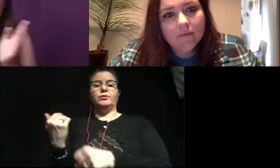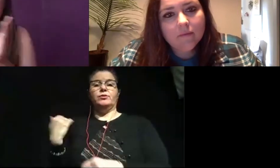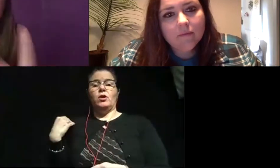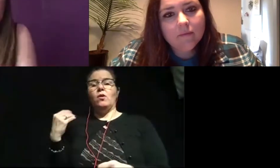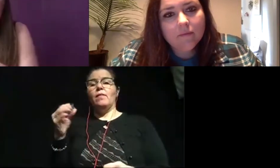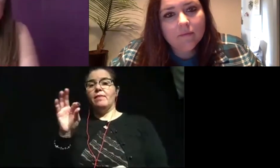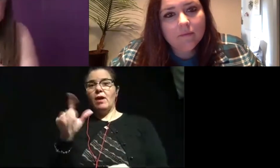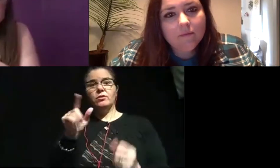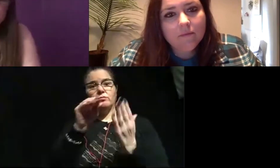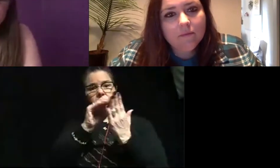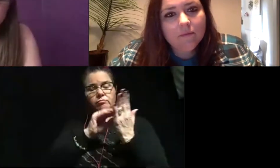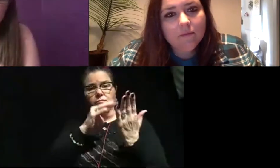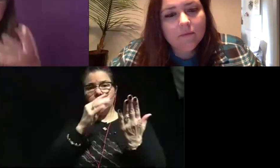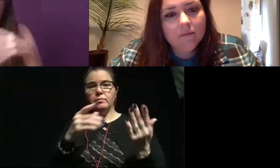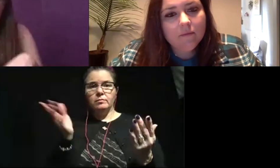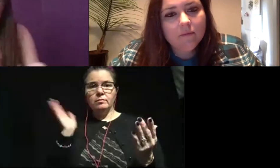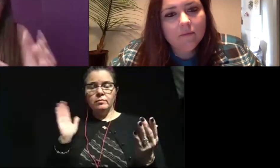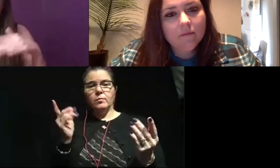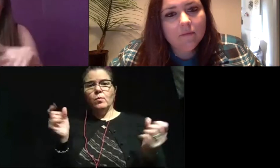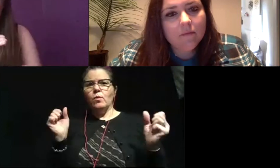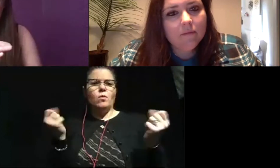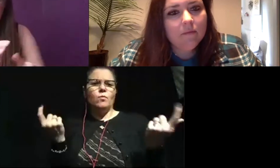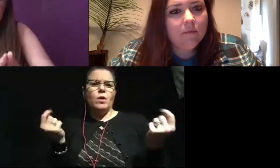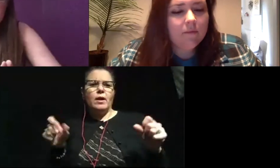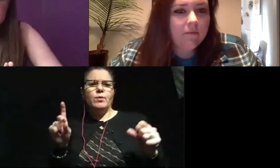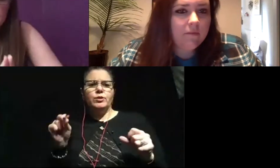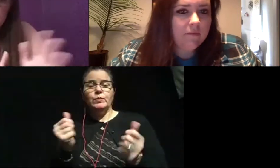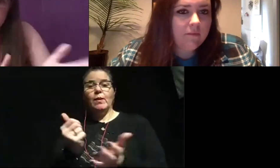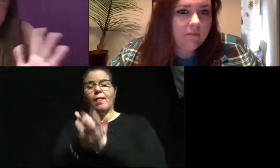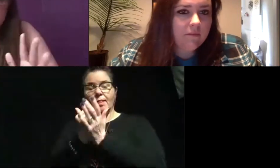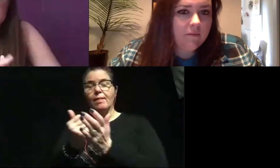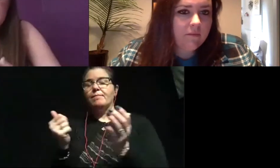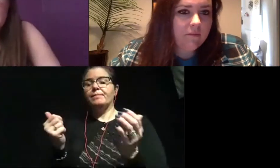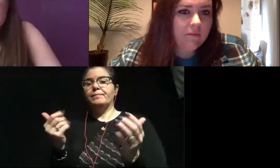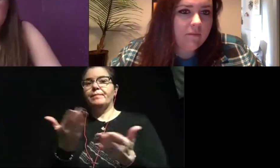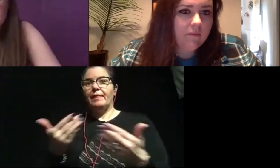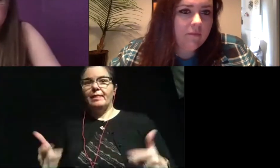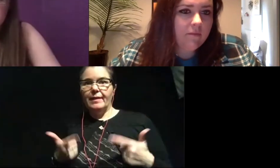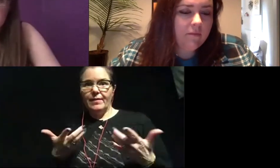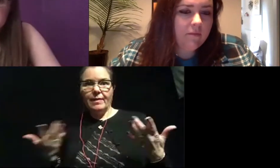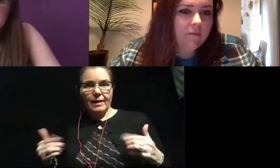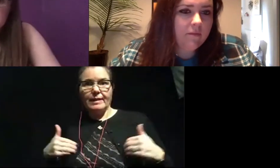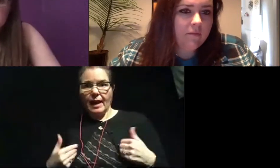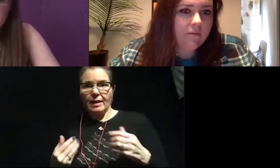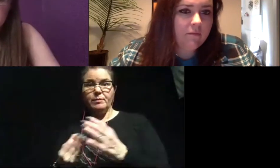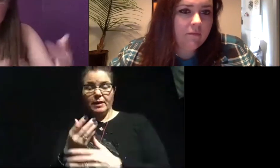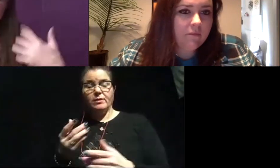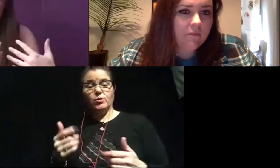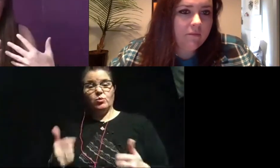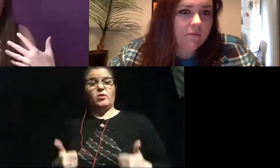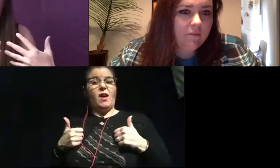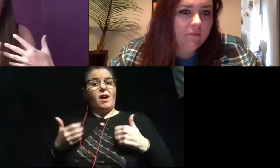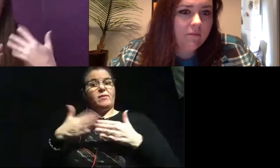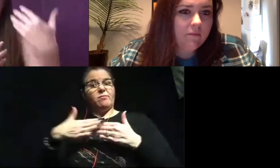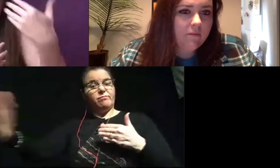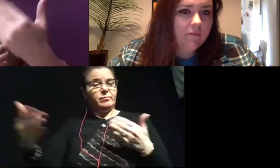understand what we might be able to do to help organisms and animals, animals and plants actually survive climate change. So we can use the